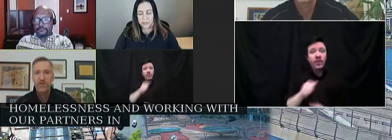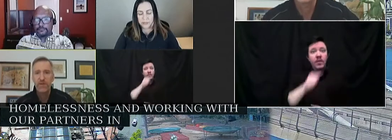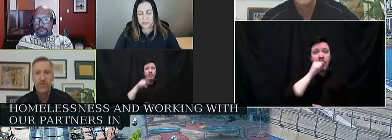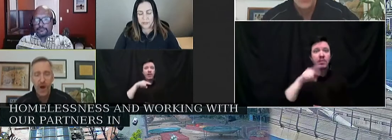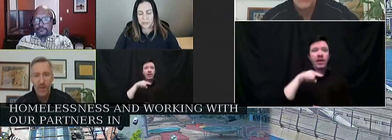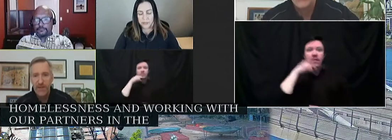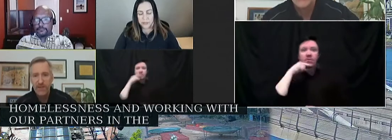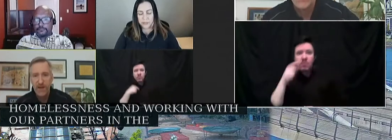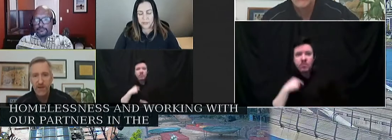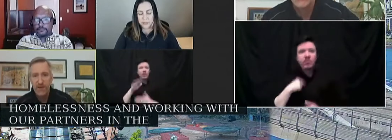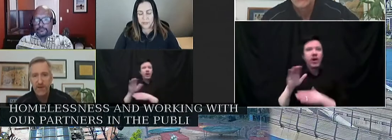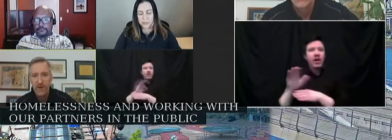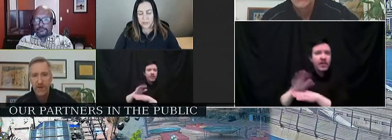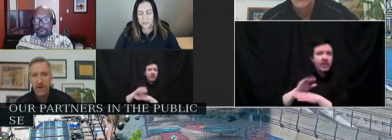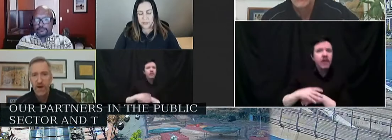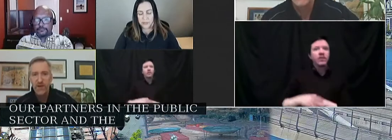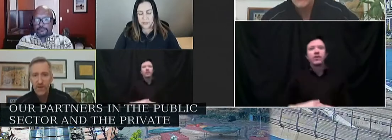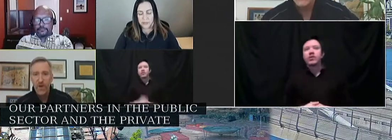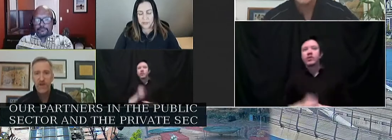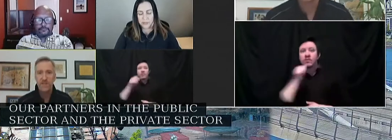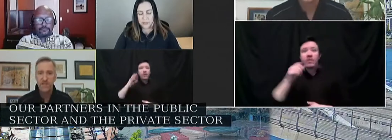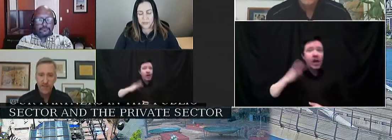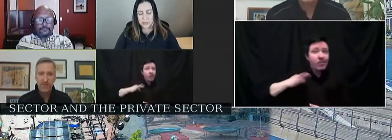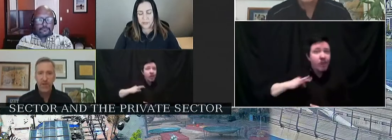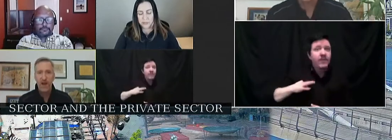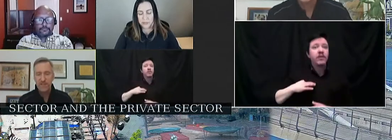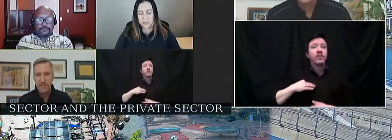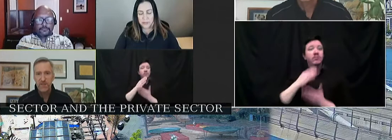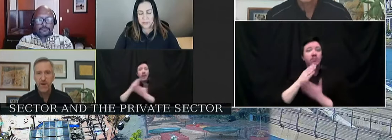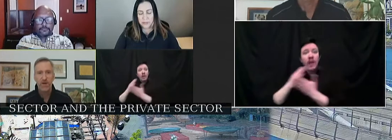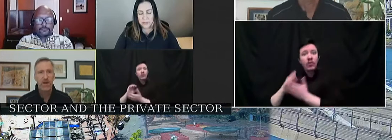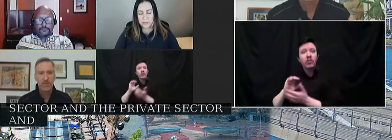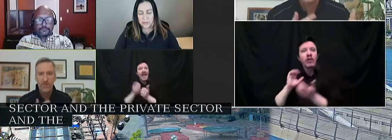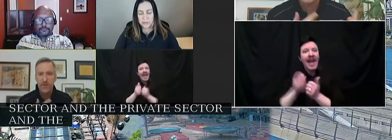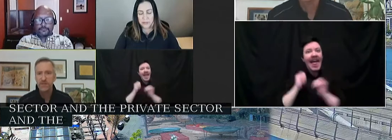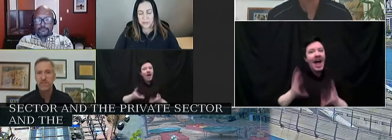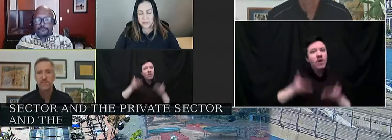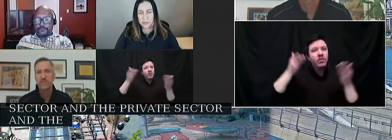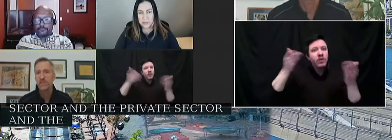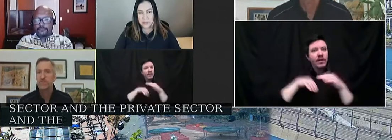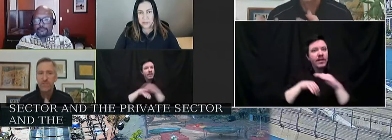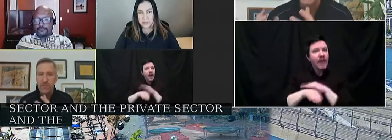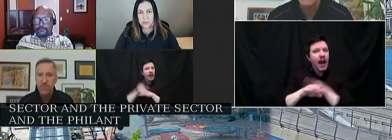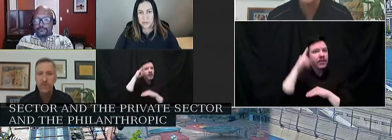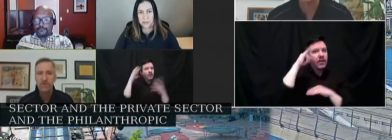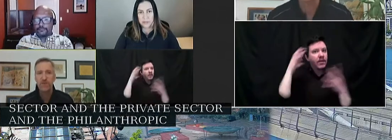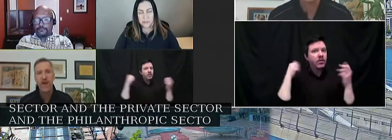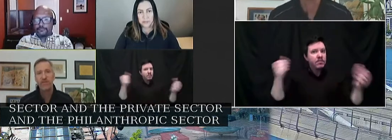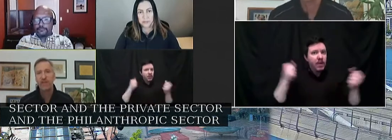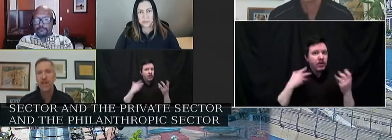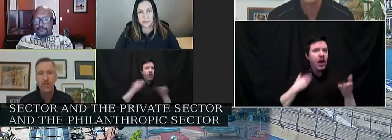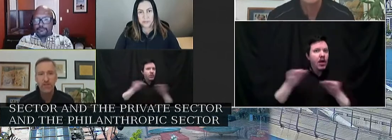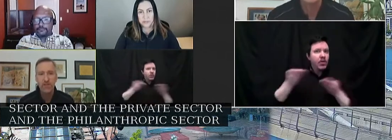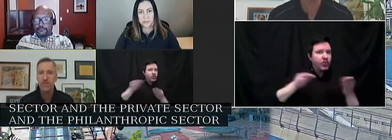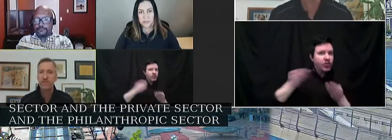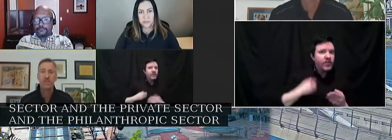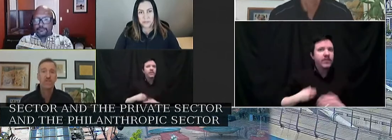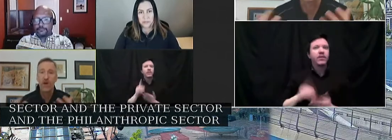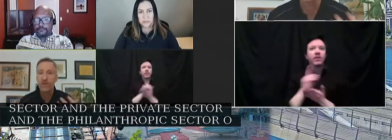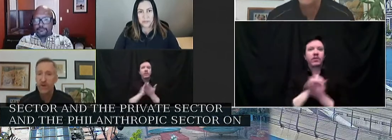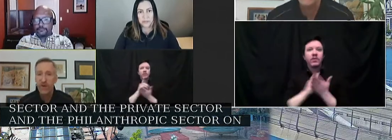sector, in the philanthropic sector on new ways to deliver access to mental health services or substance abuse or navigation